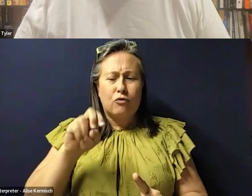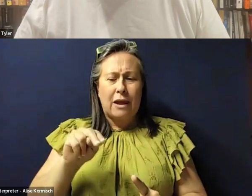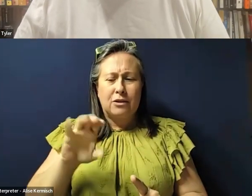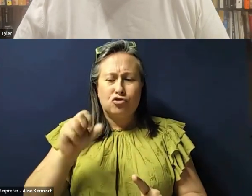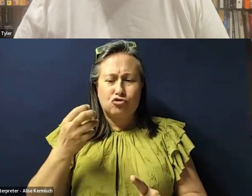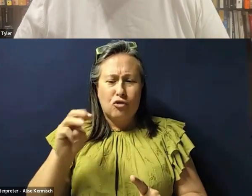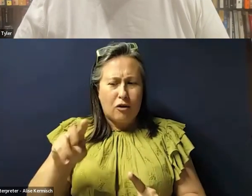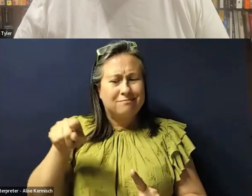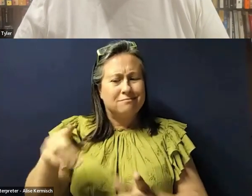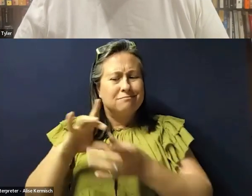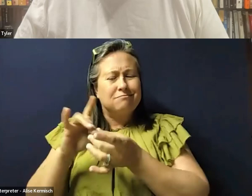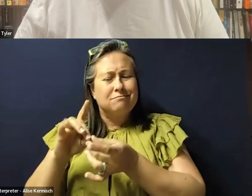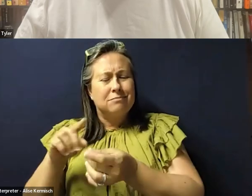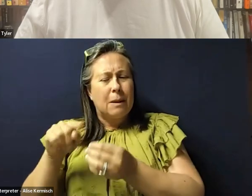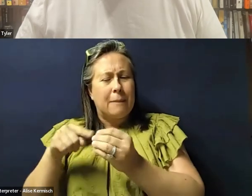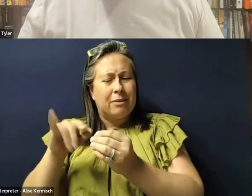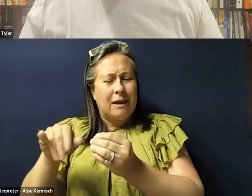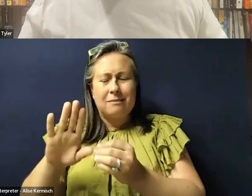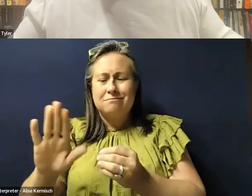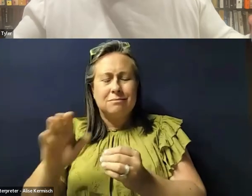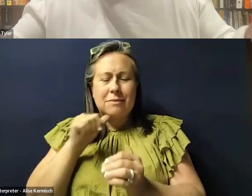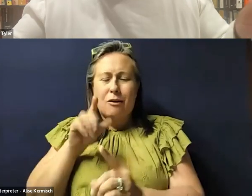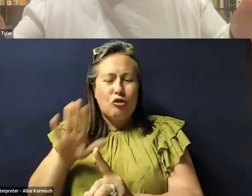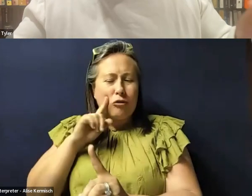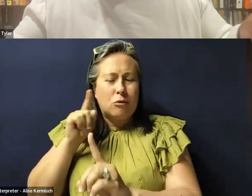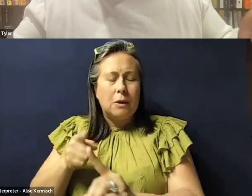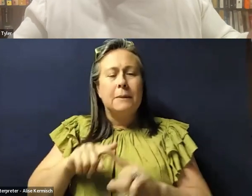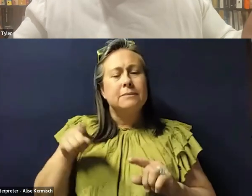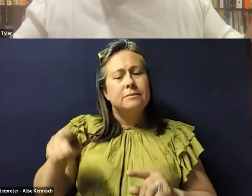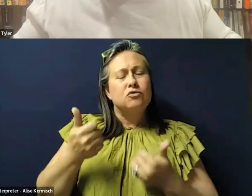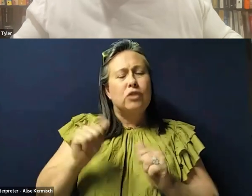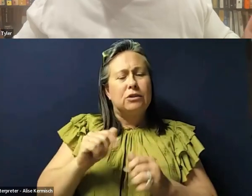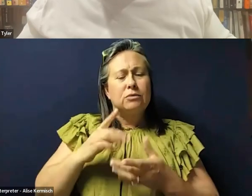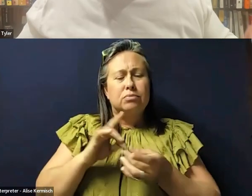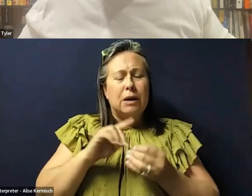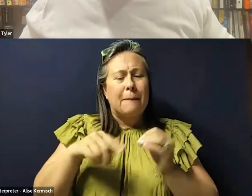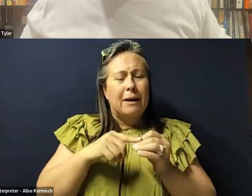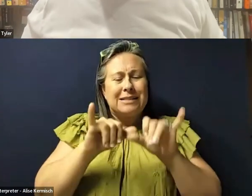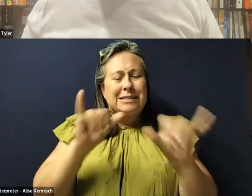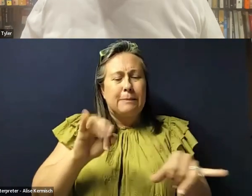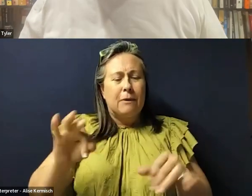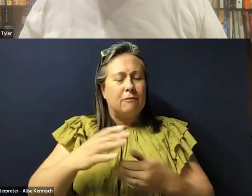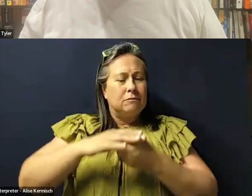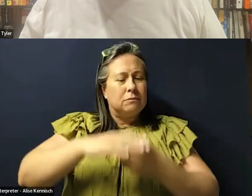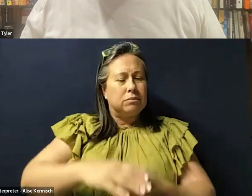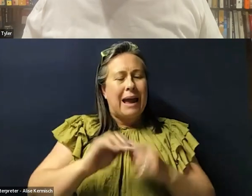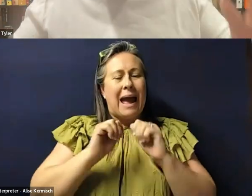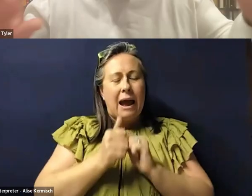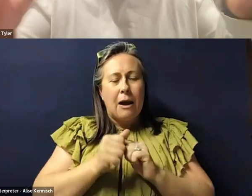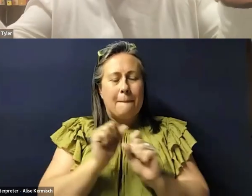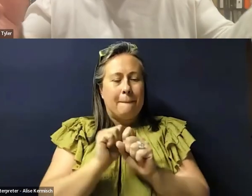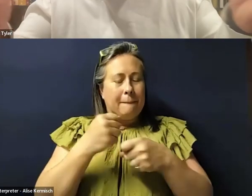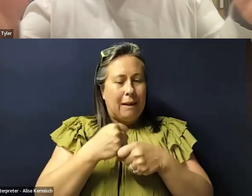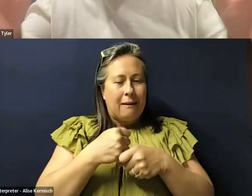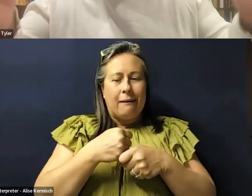talking about it. She was really trying to think about how systems of oppression make certain bodies vulnerable to discrimination, right? How